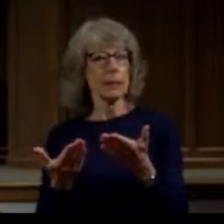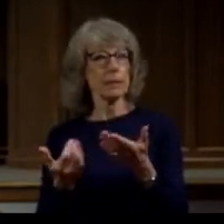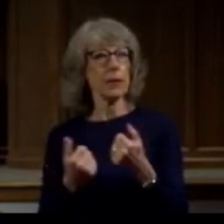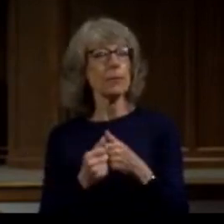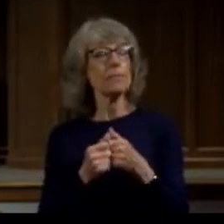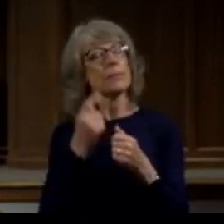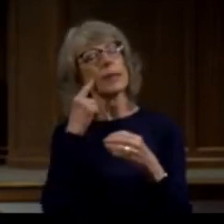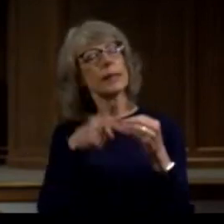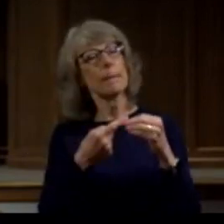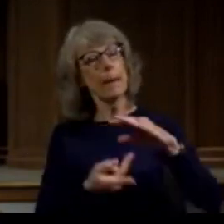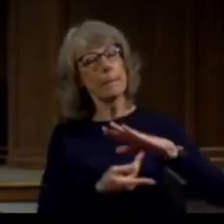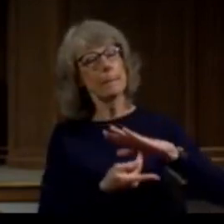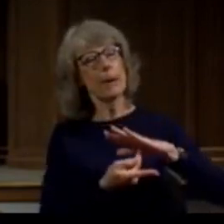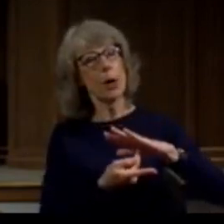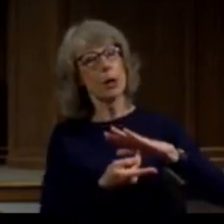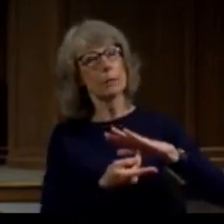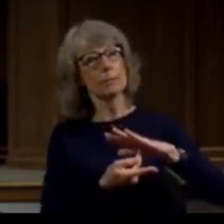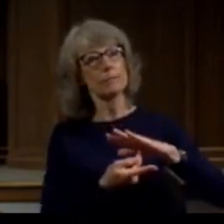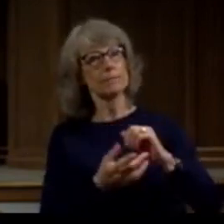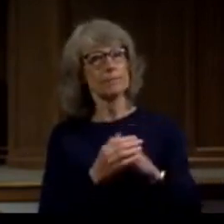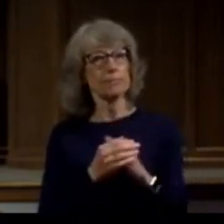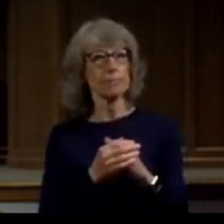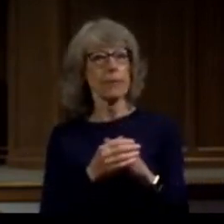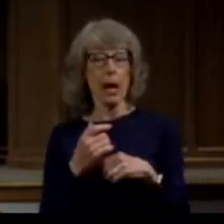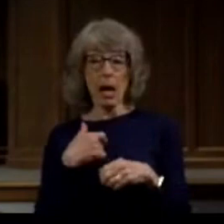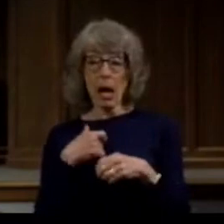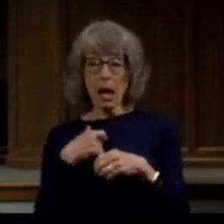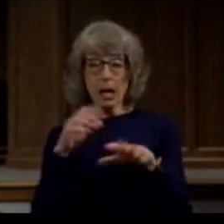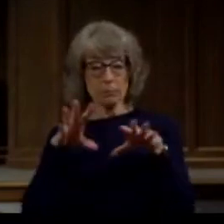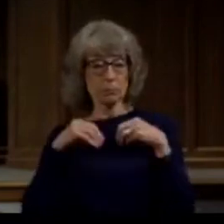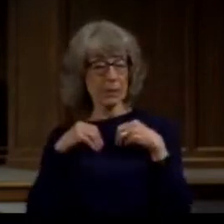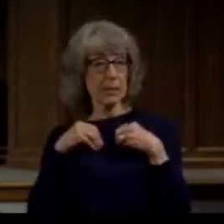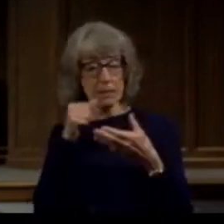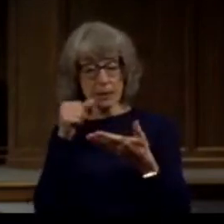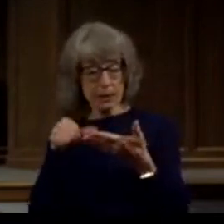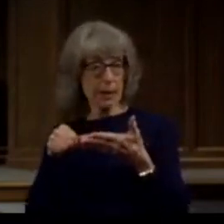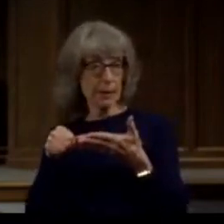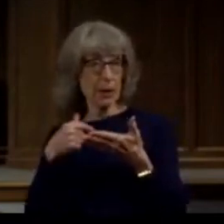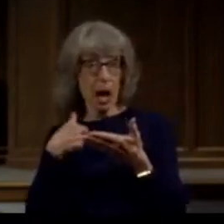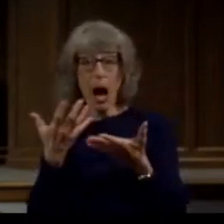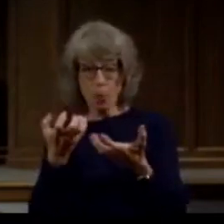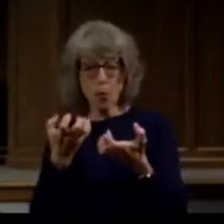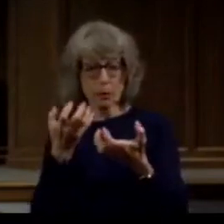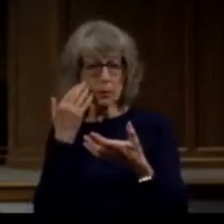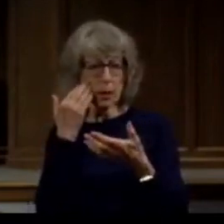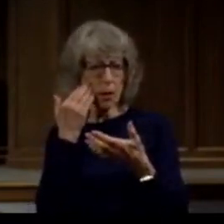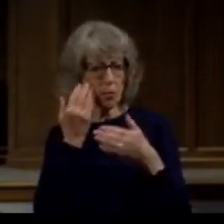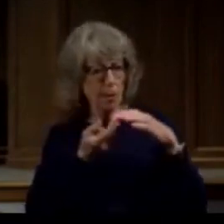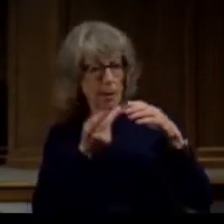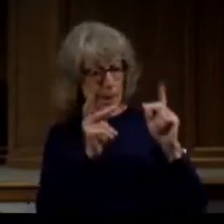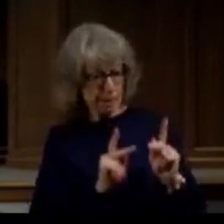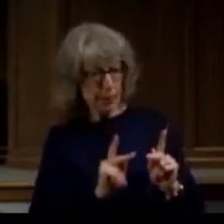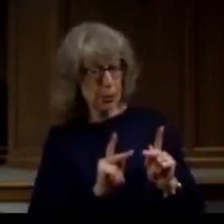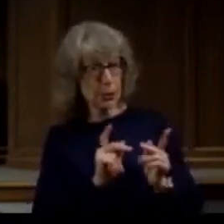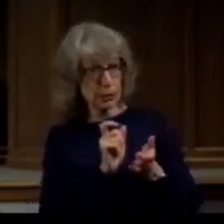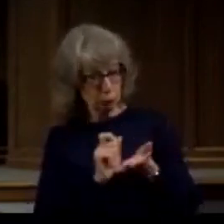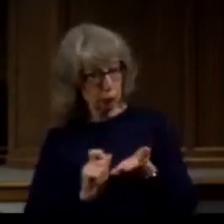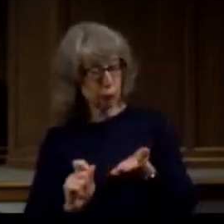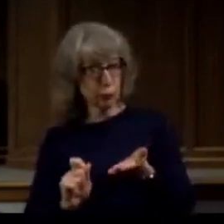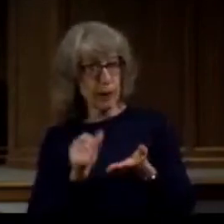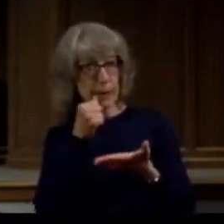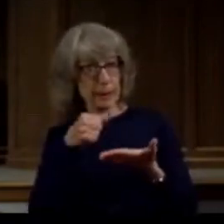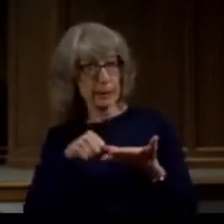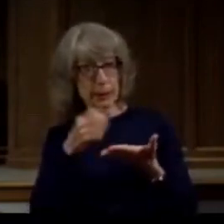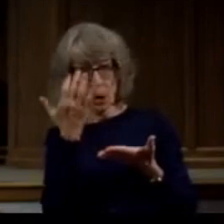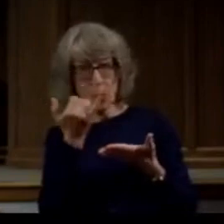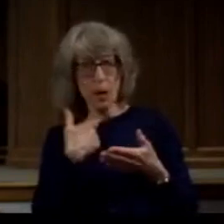letter, I want to know who wrote it. I want to know something about them. I want to know why should I